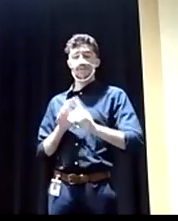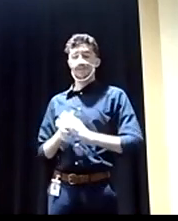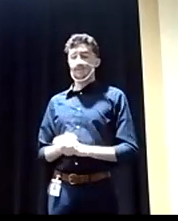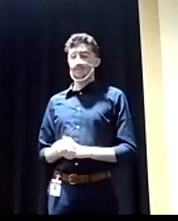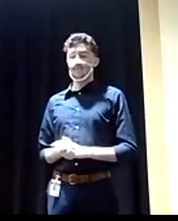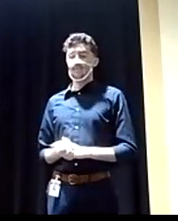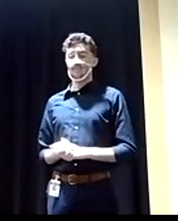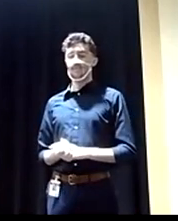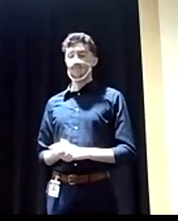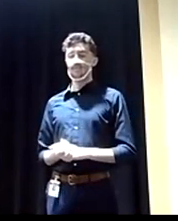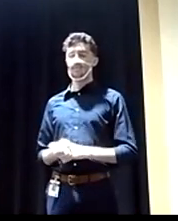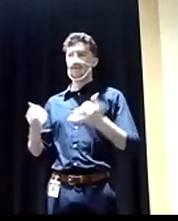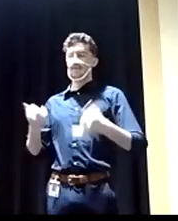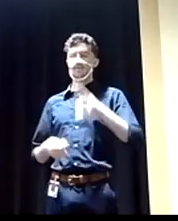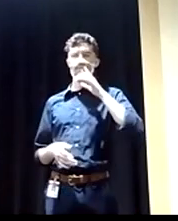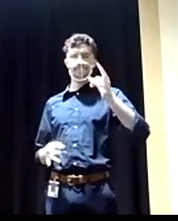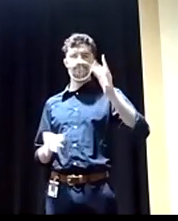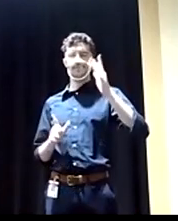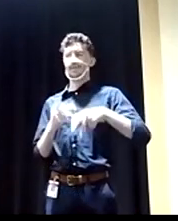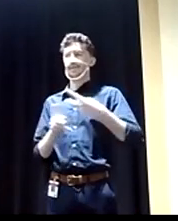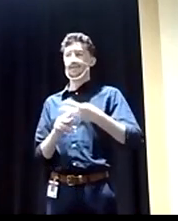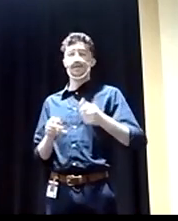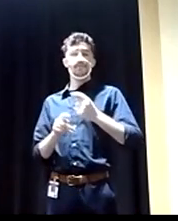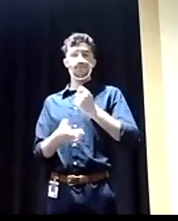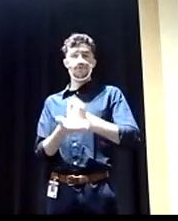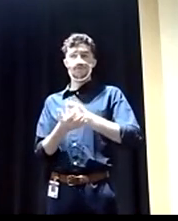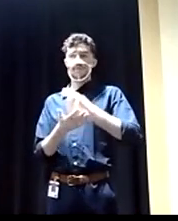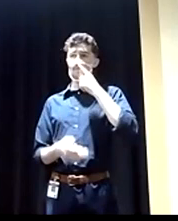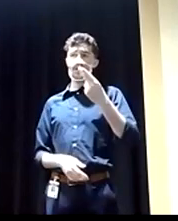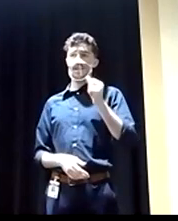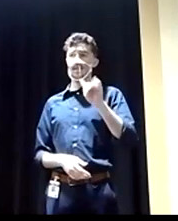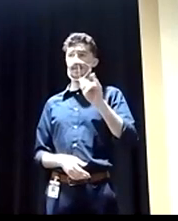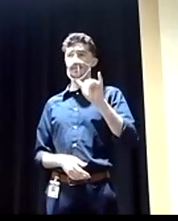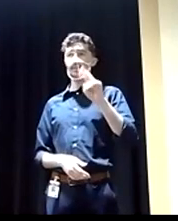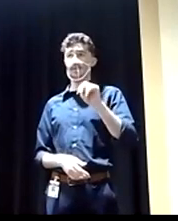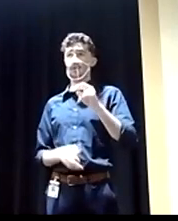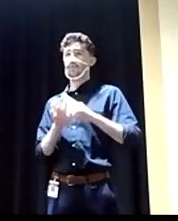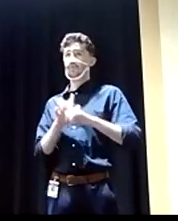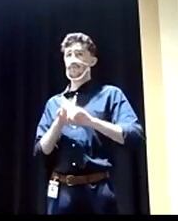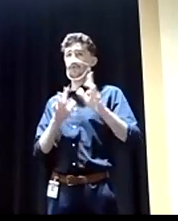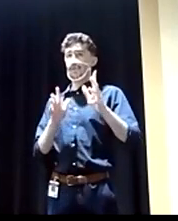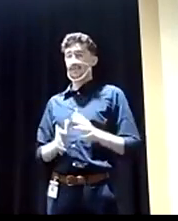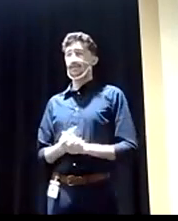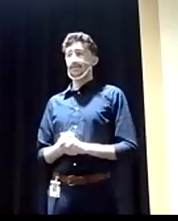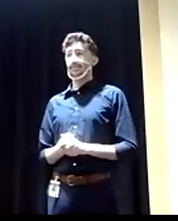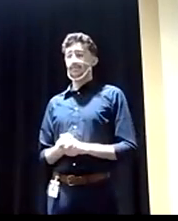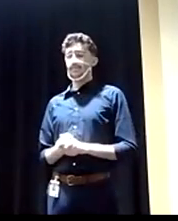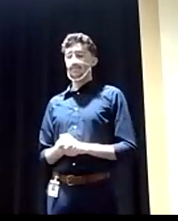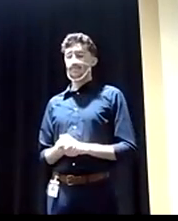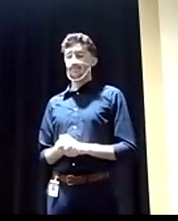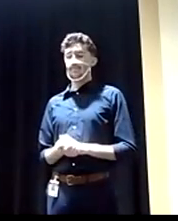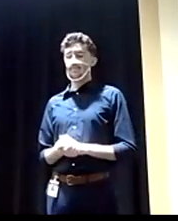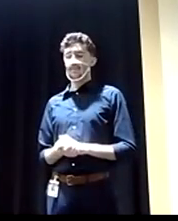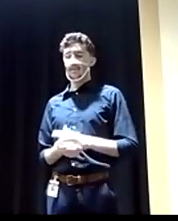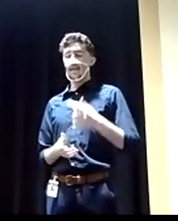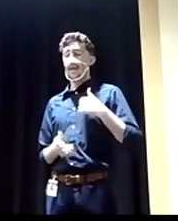deplorable, the deplorable treatment of Haitian refugees. I demand that and I ask that every one